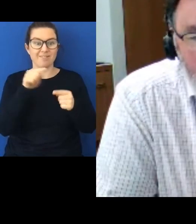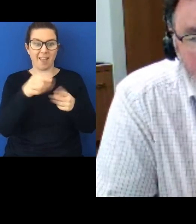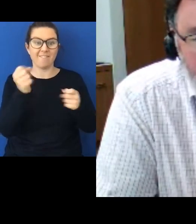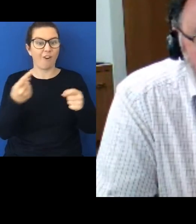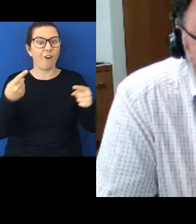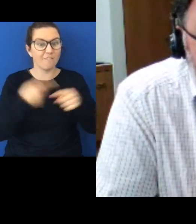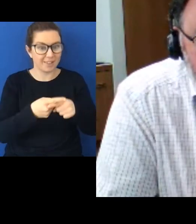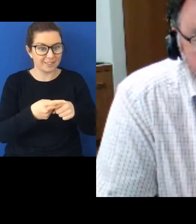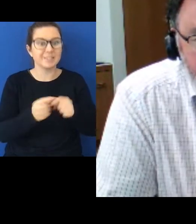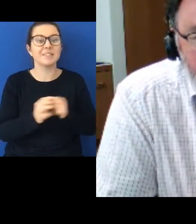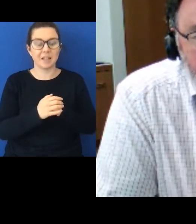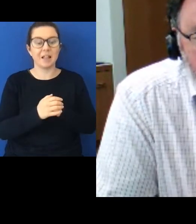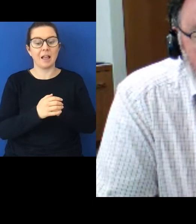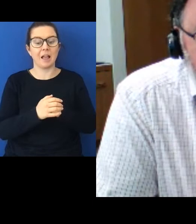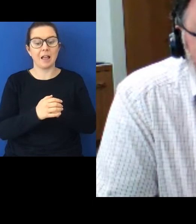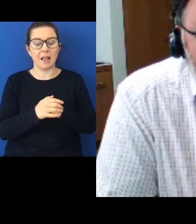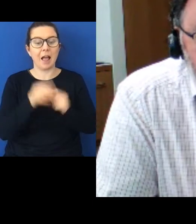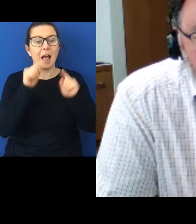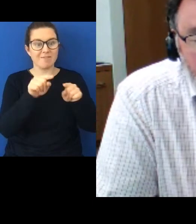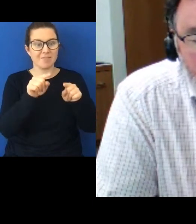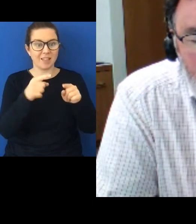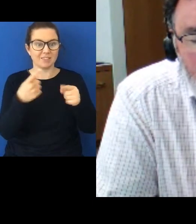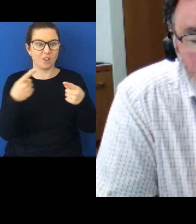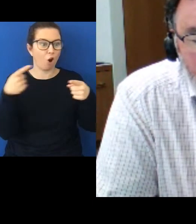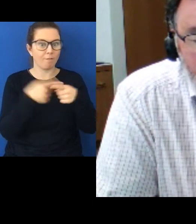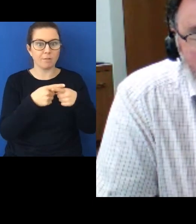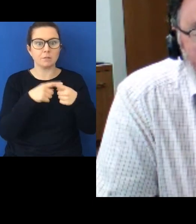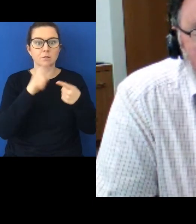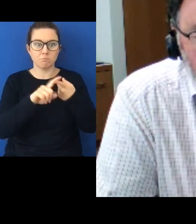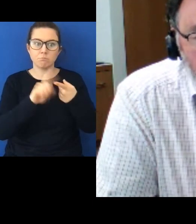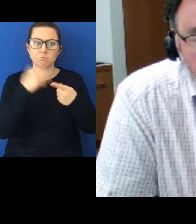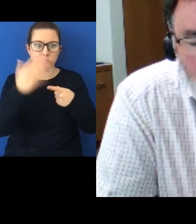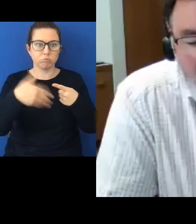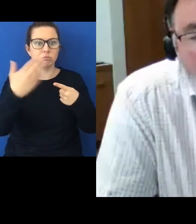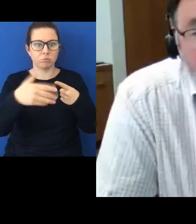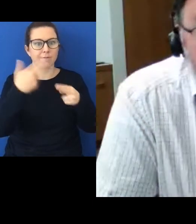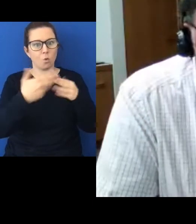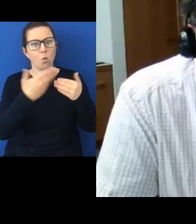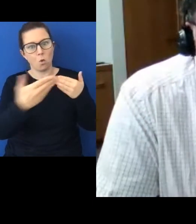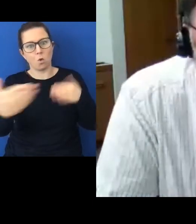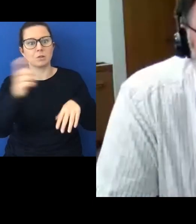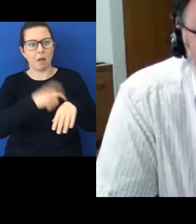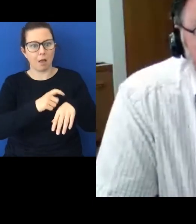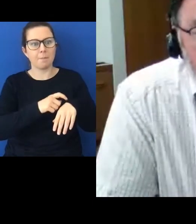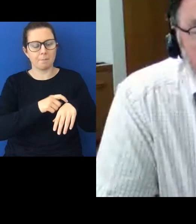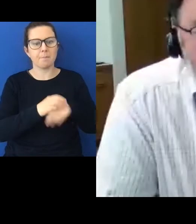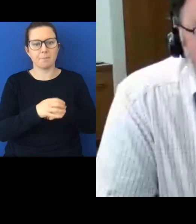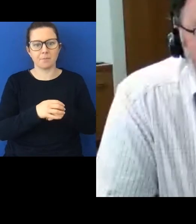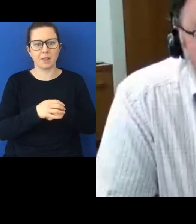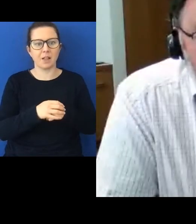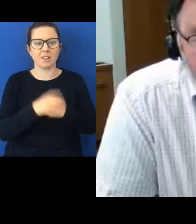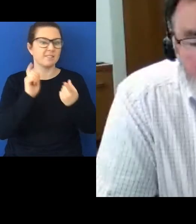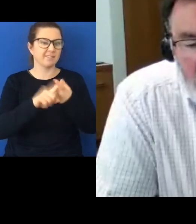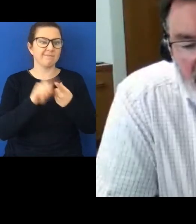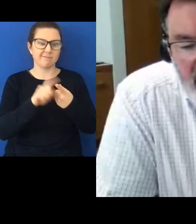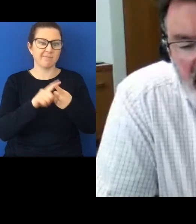is the conflict that played out, really, for all of the ensuing years. And it remains primarily